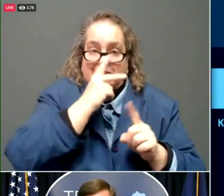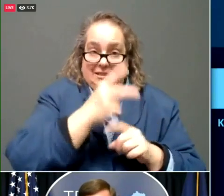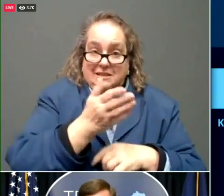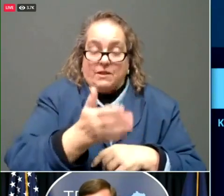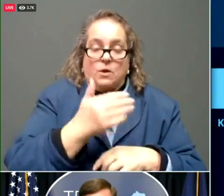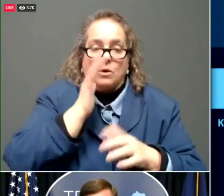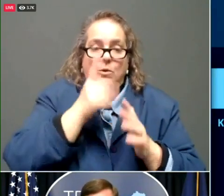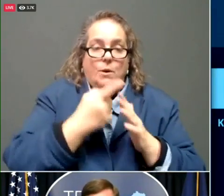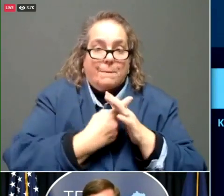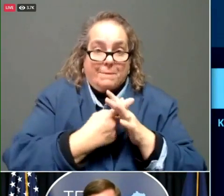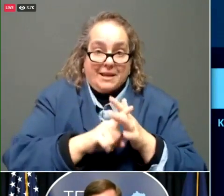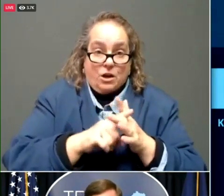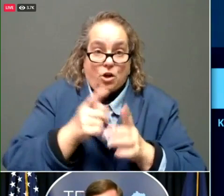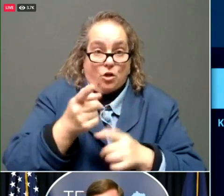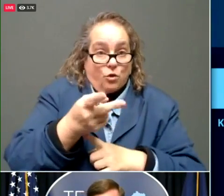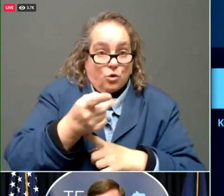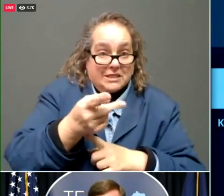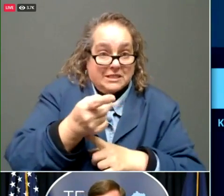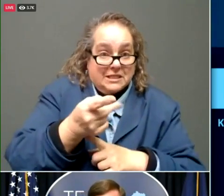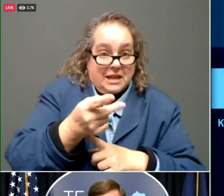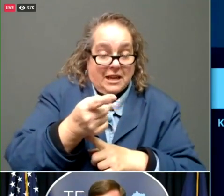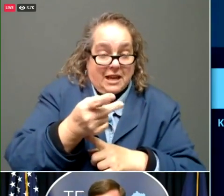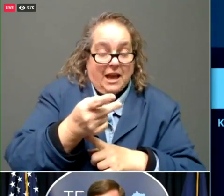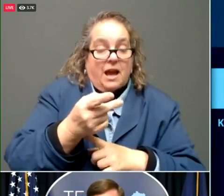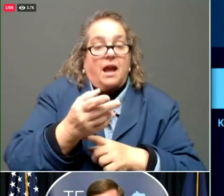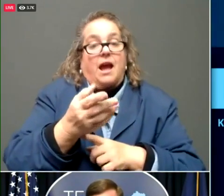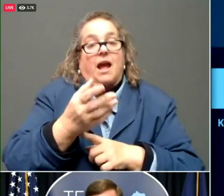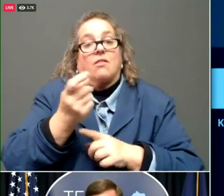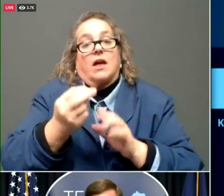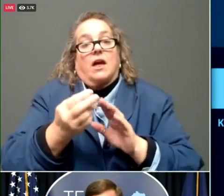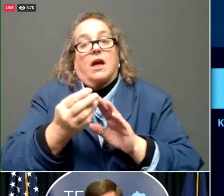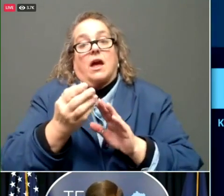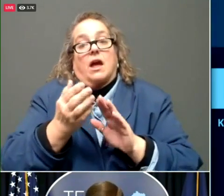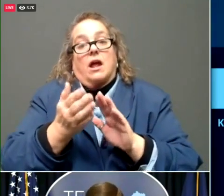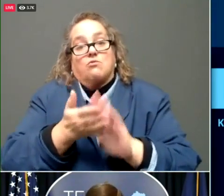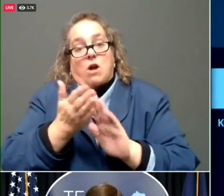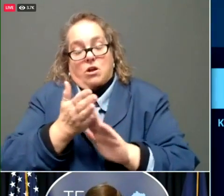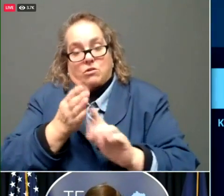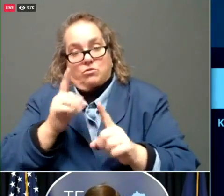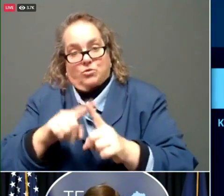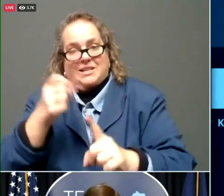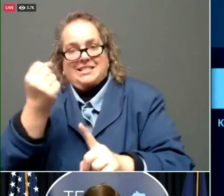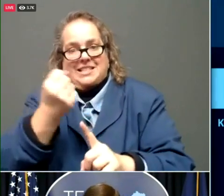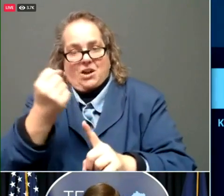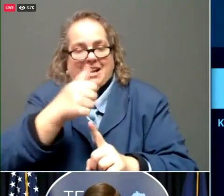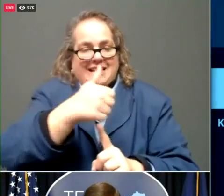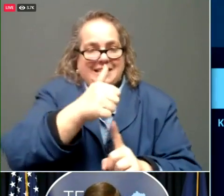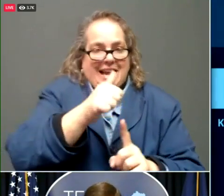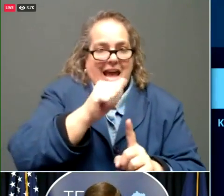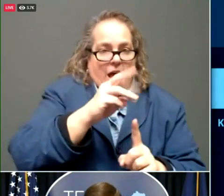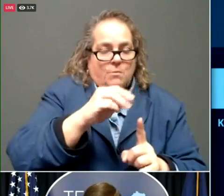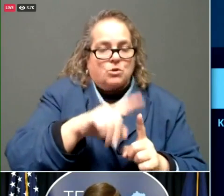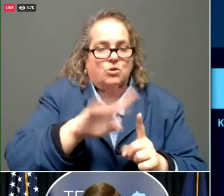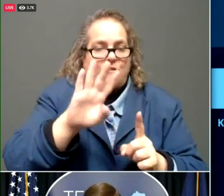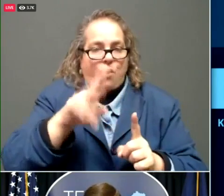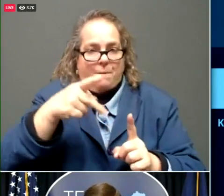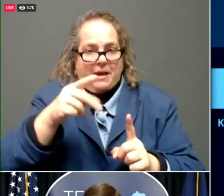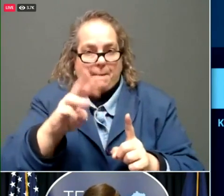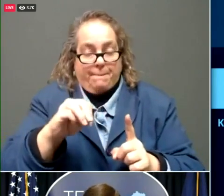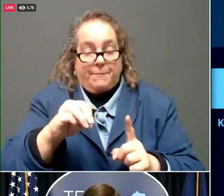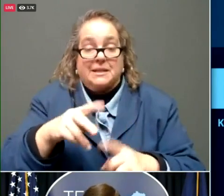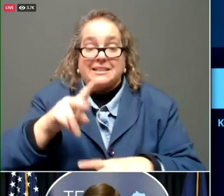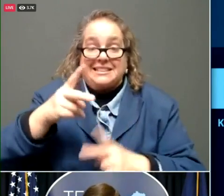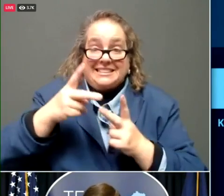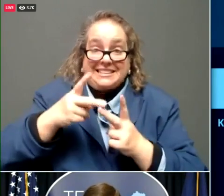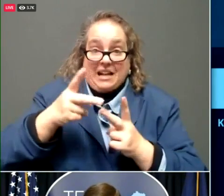Thursday and run through Saturday 10 a.m. to 4 p.m. The second Kroger regional